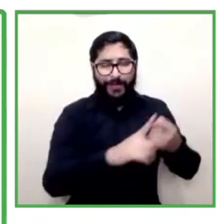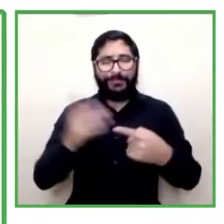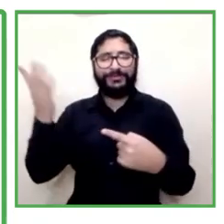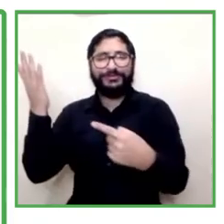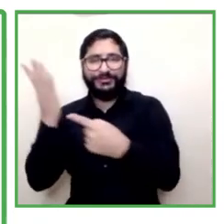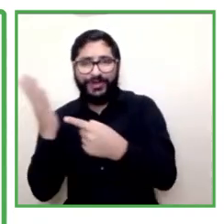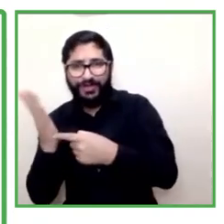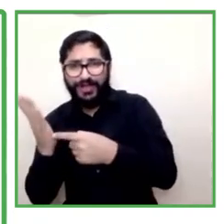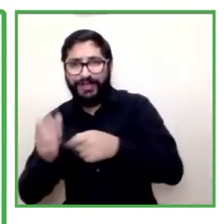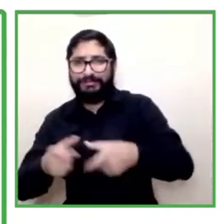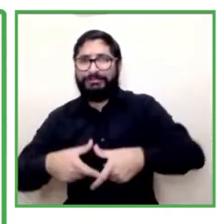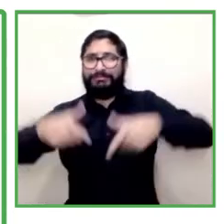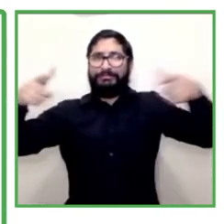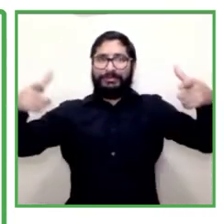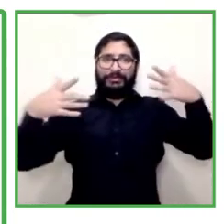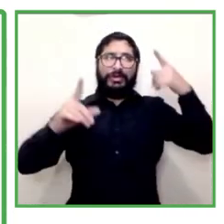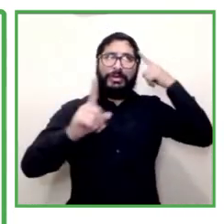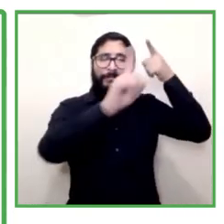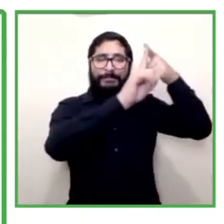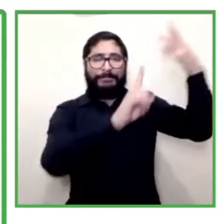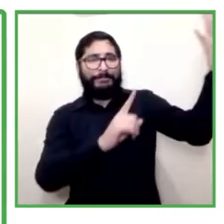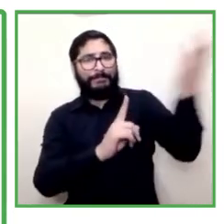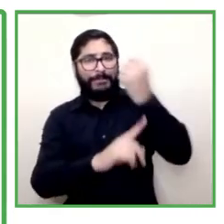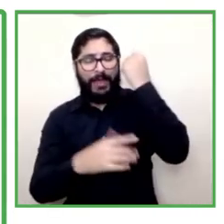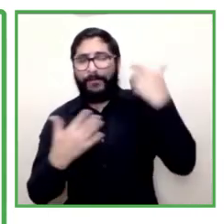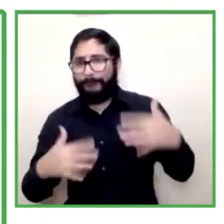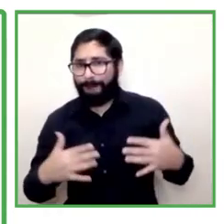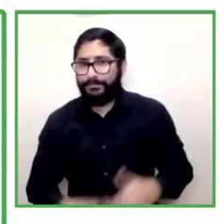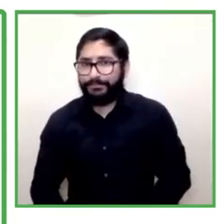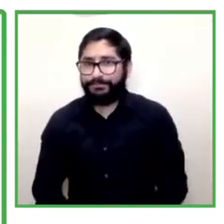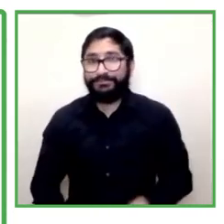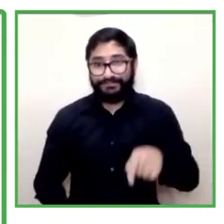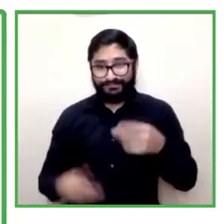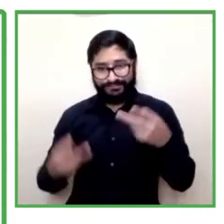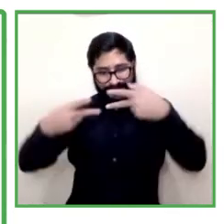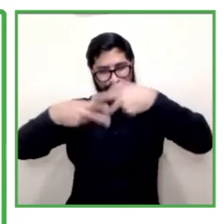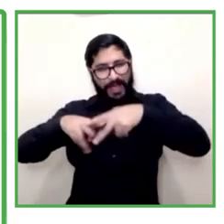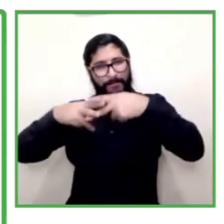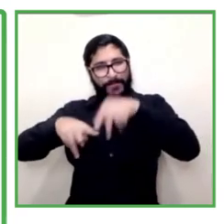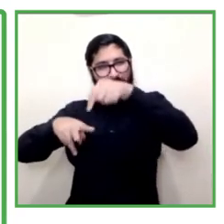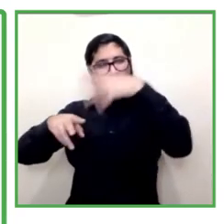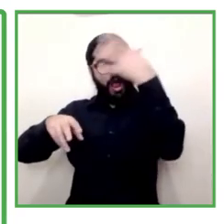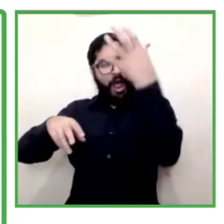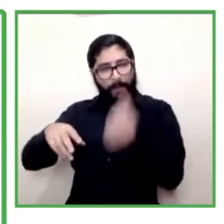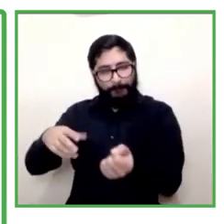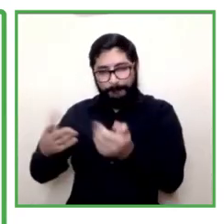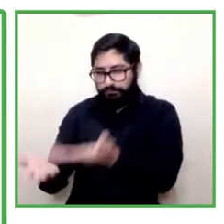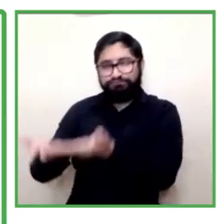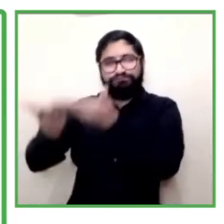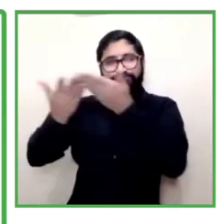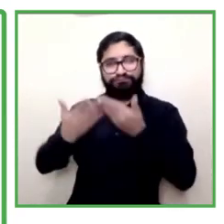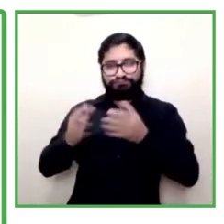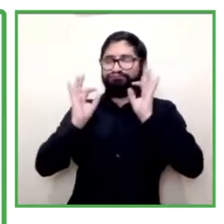so that's also that's big challenge that these objectives have those